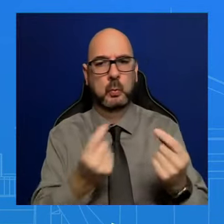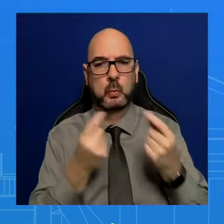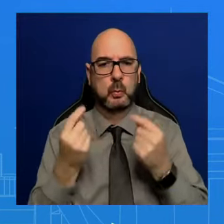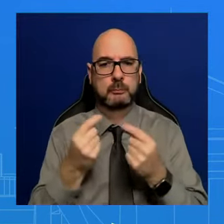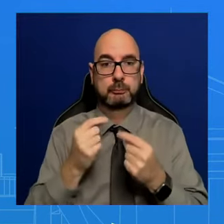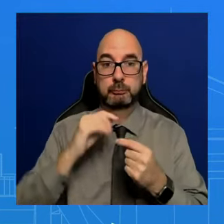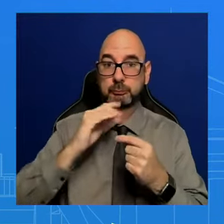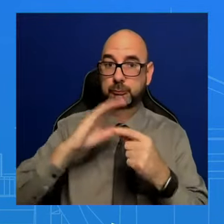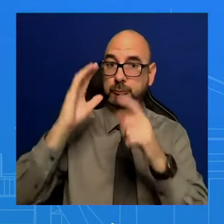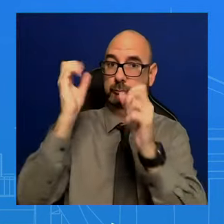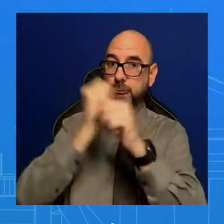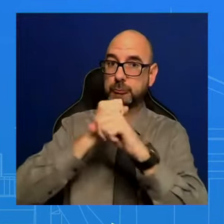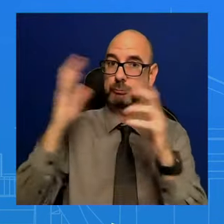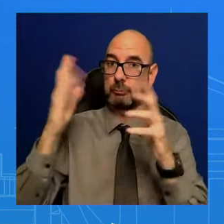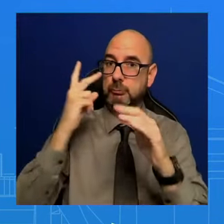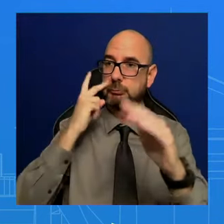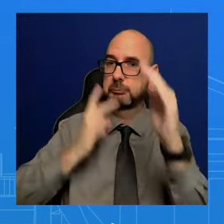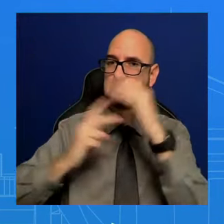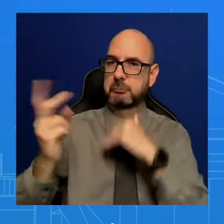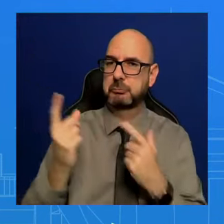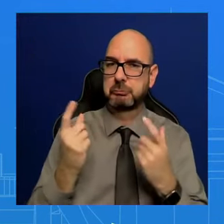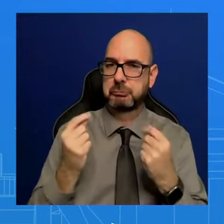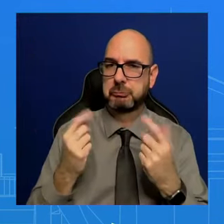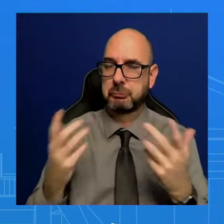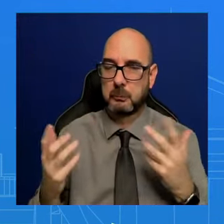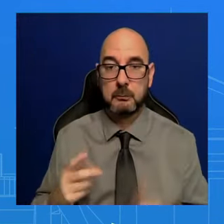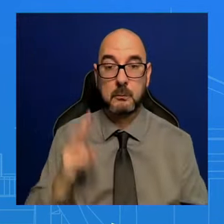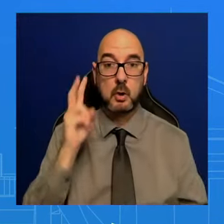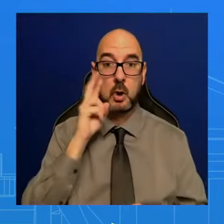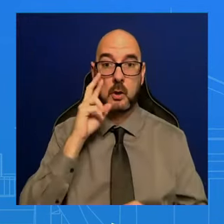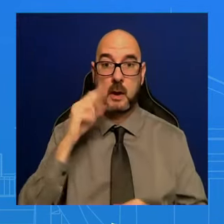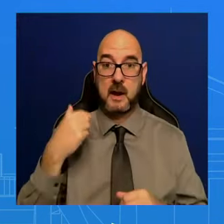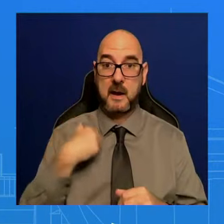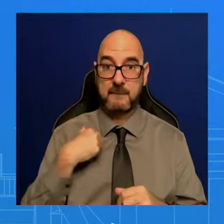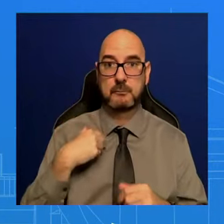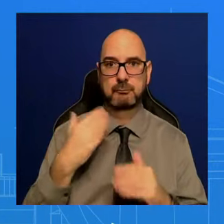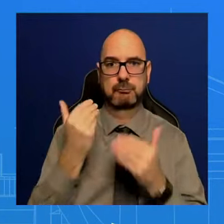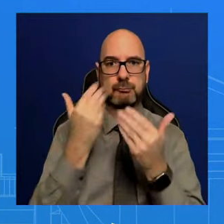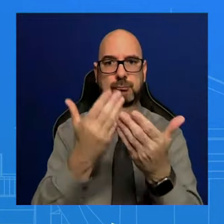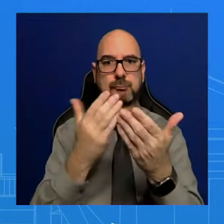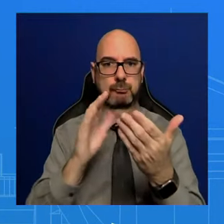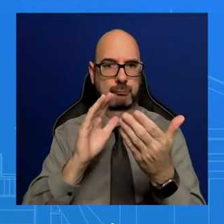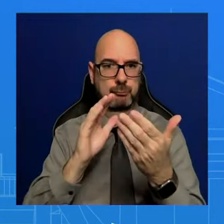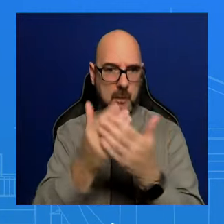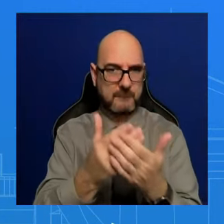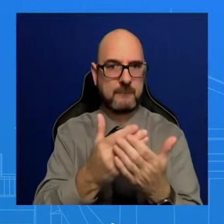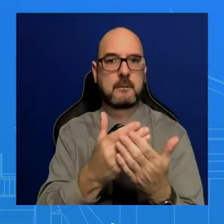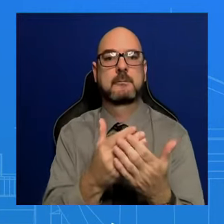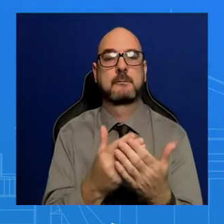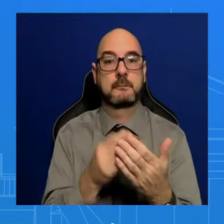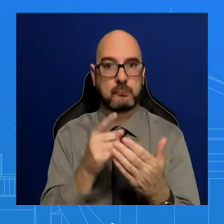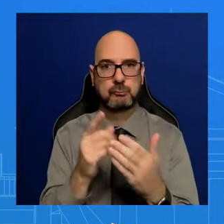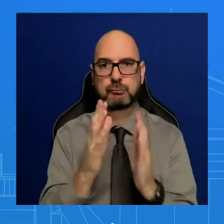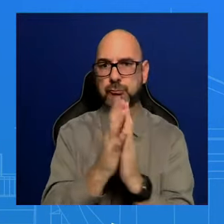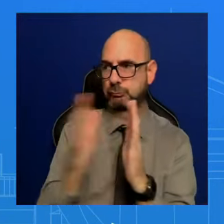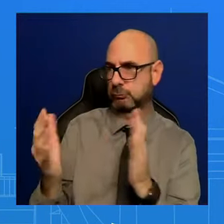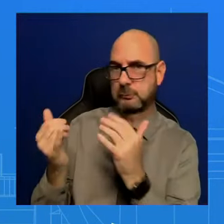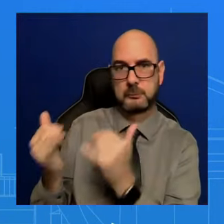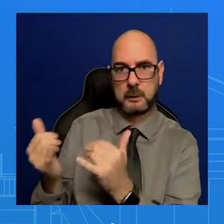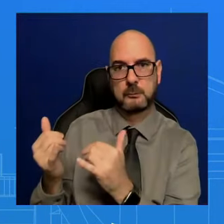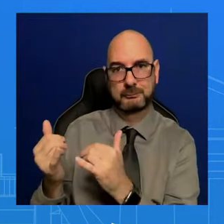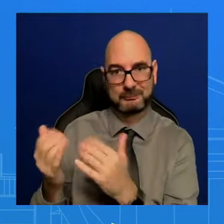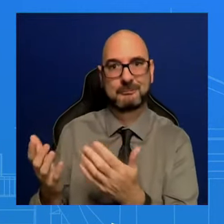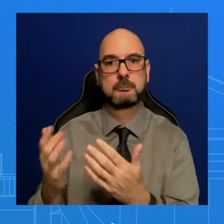Looking at what President Biden faced when he came into office and where we are now, it is clear he's got more done in the first three